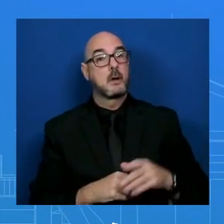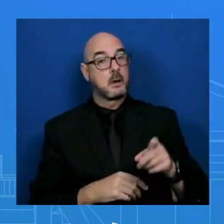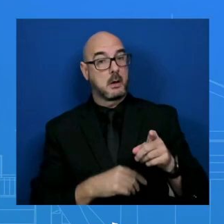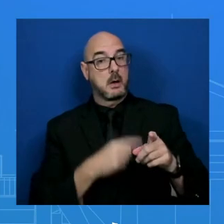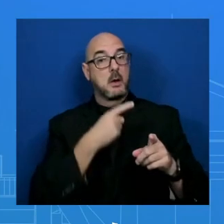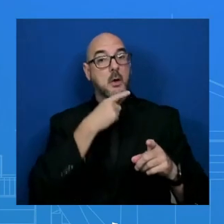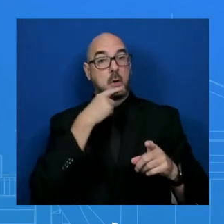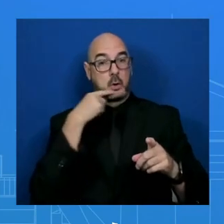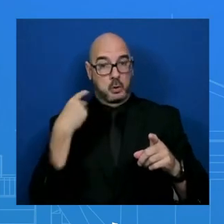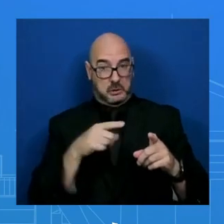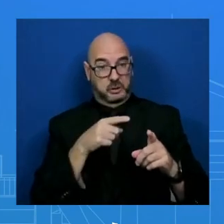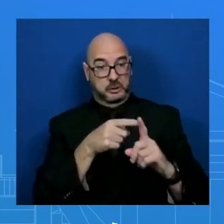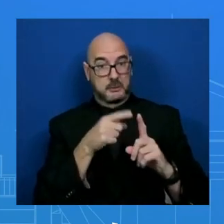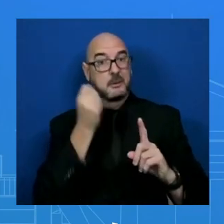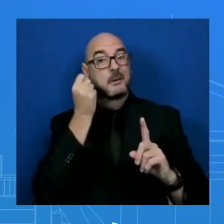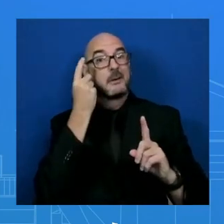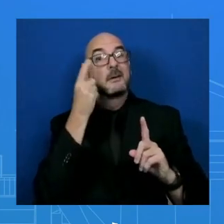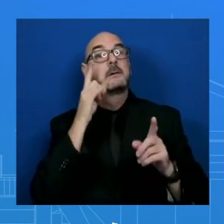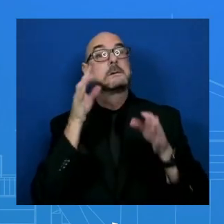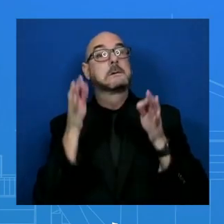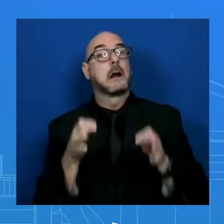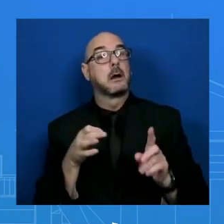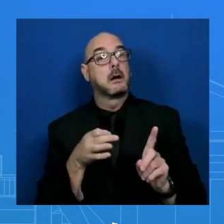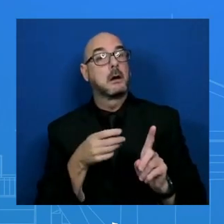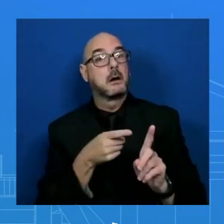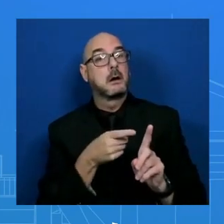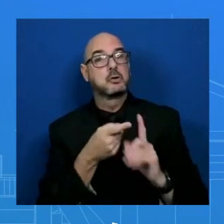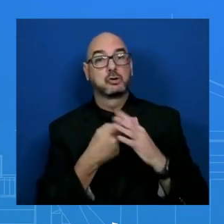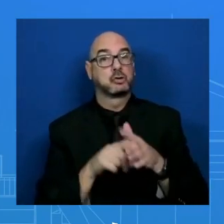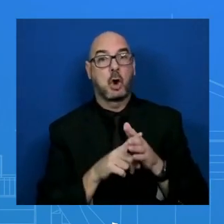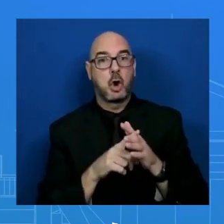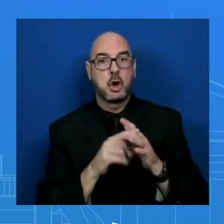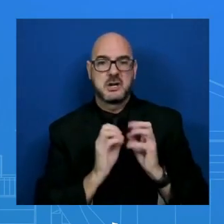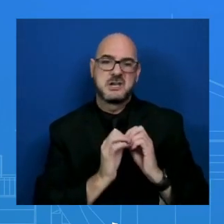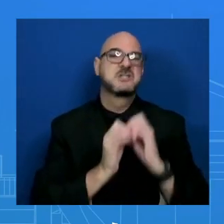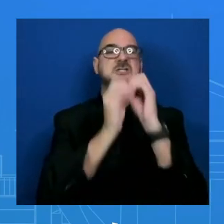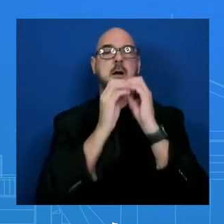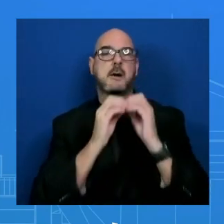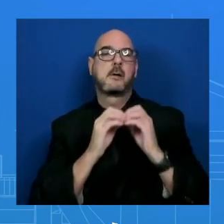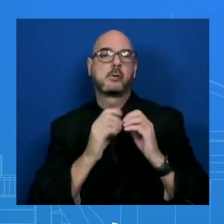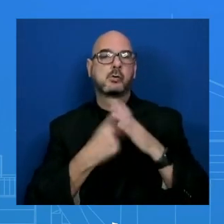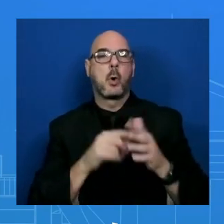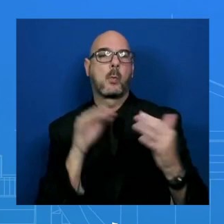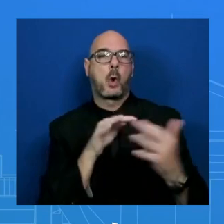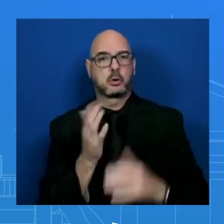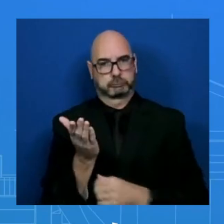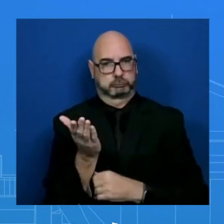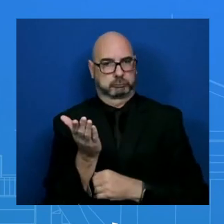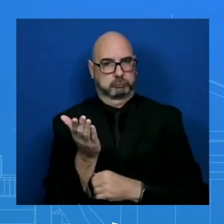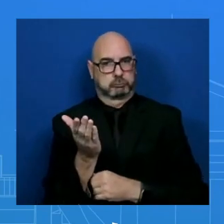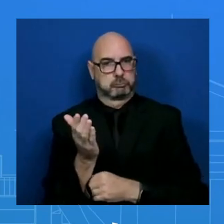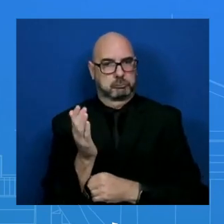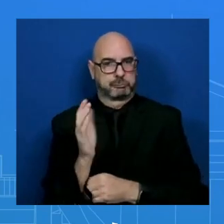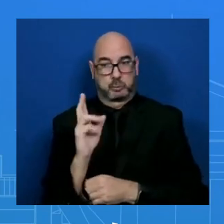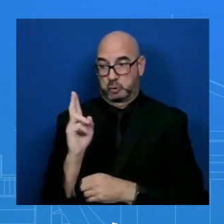massive land war in Ukraine. The United States has mobilized not just the West but a coalition of dozens of countries, and more than